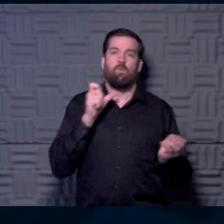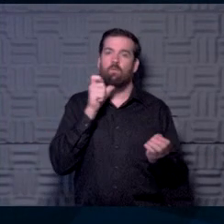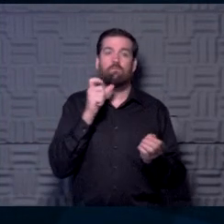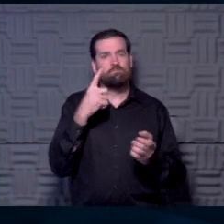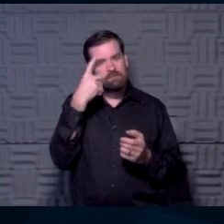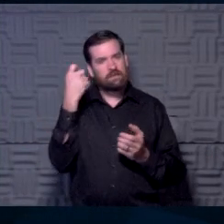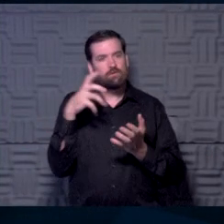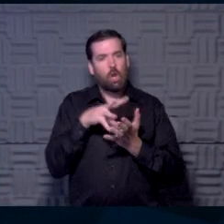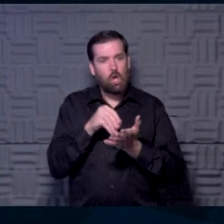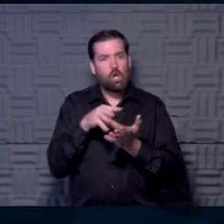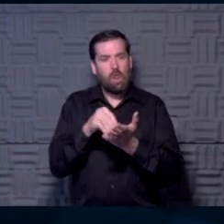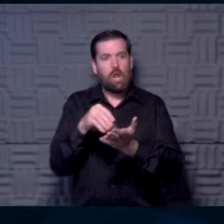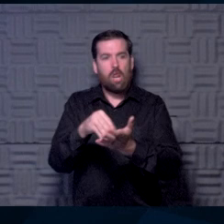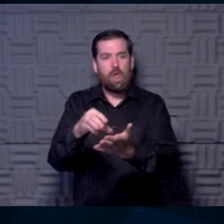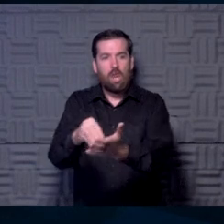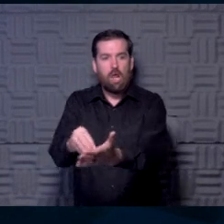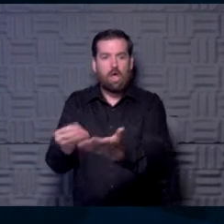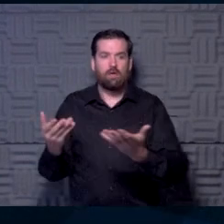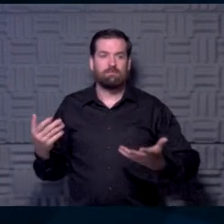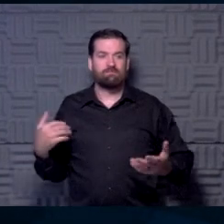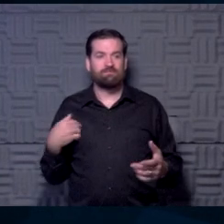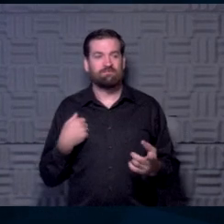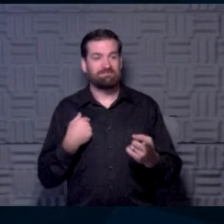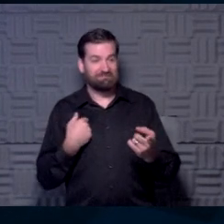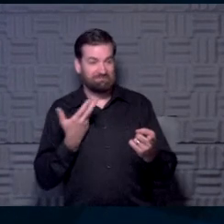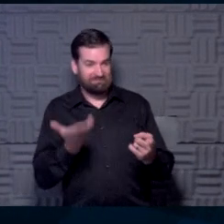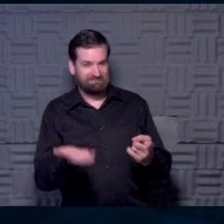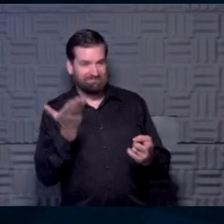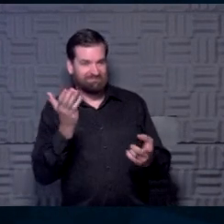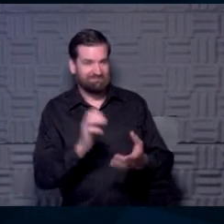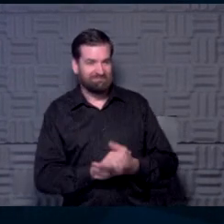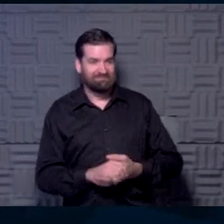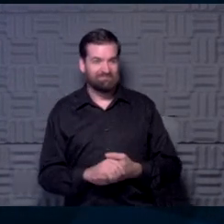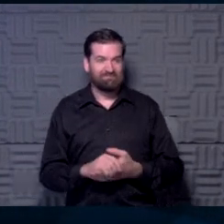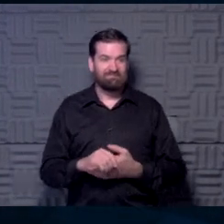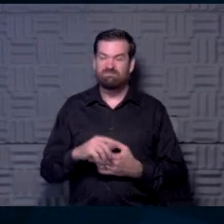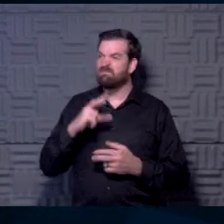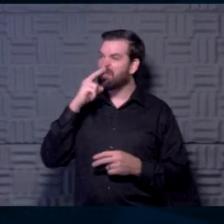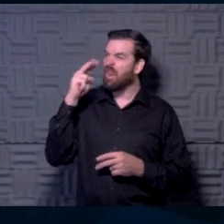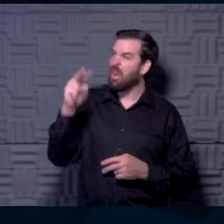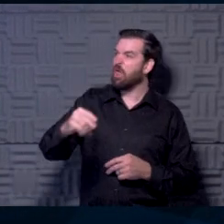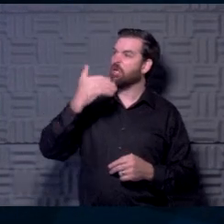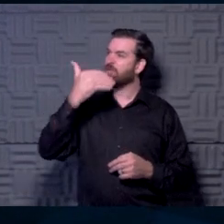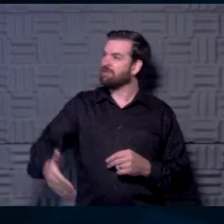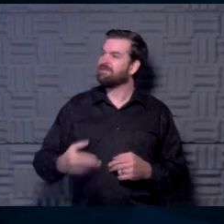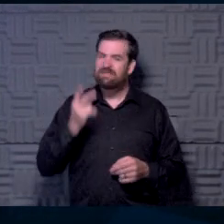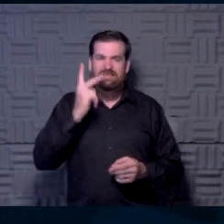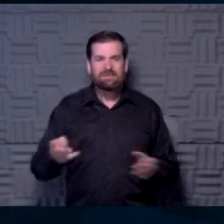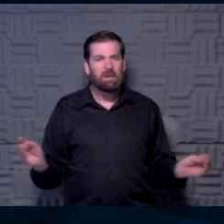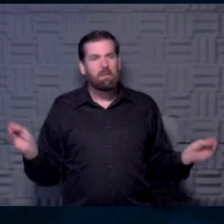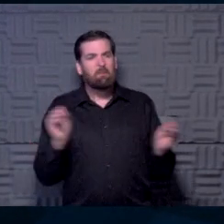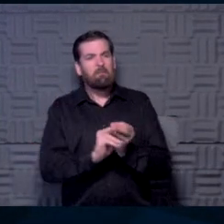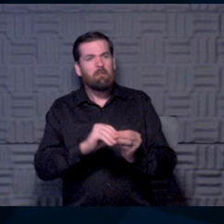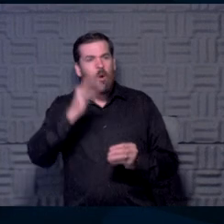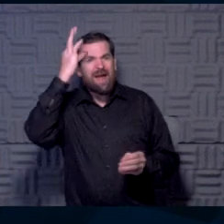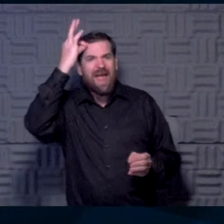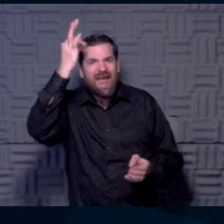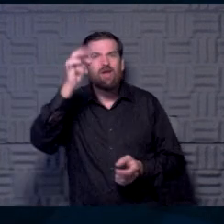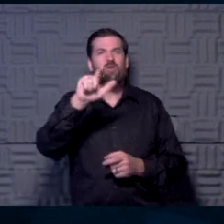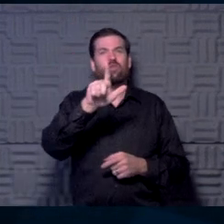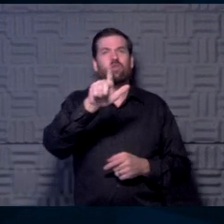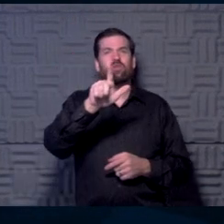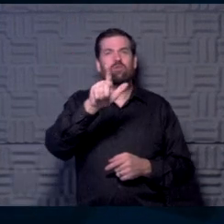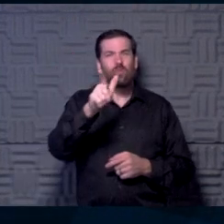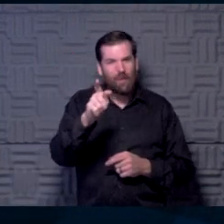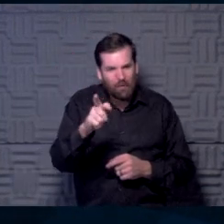so much about the coronavirus. We've totally inverted it. Oh, there we are. There I go. I look so good back there 21 weeks ago. I had more hair 21 weeks ago. Look at that guy.